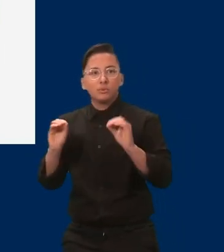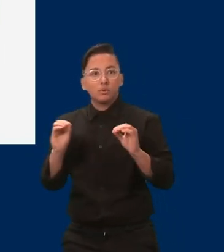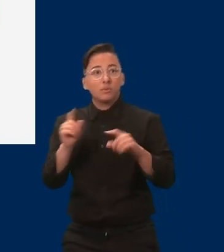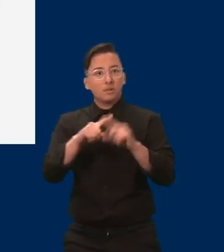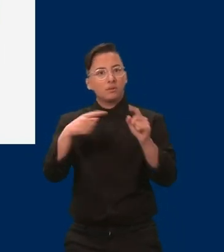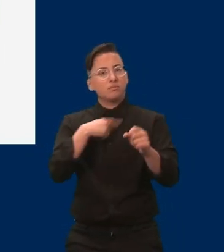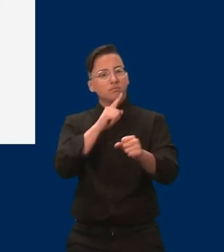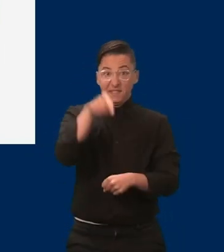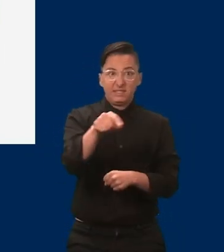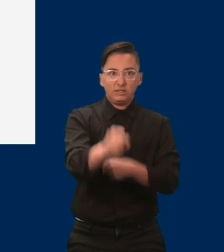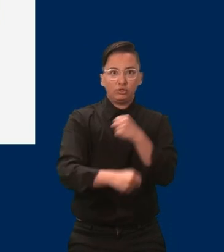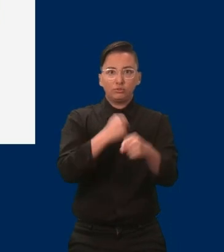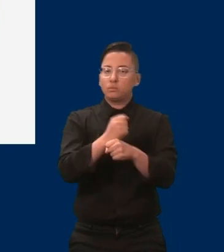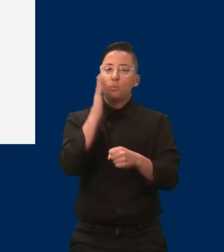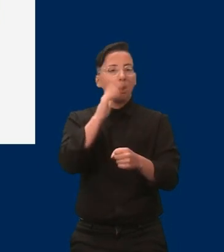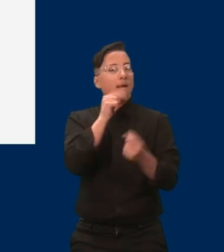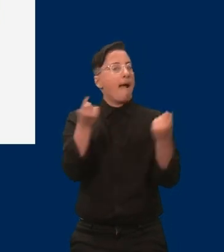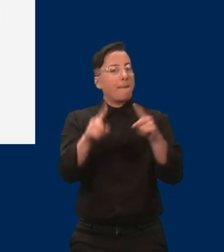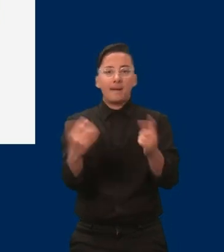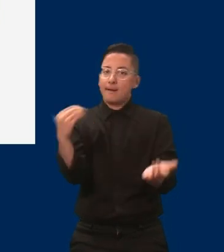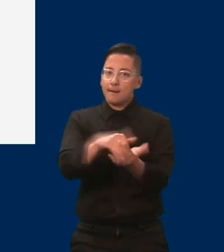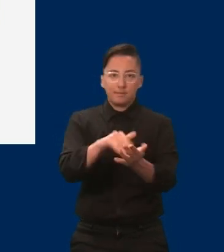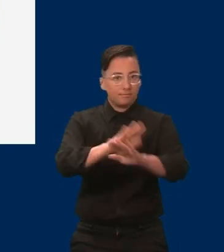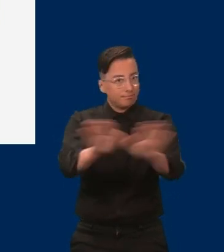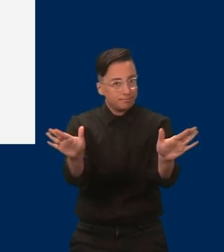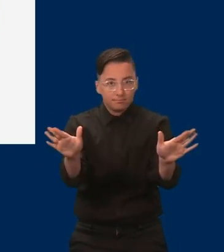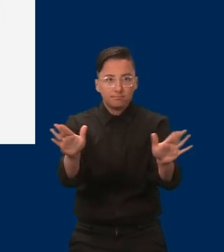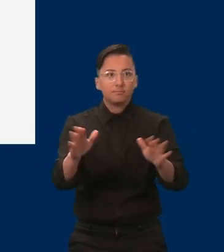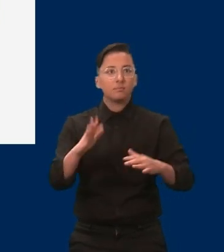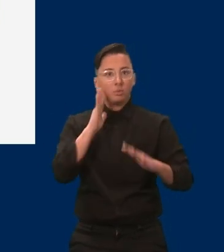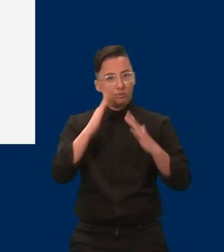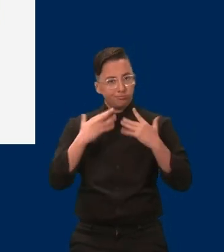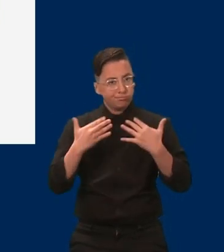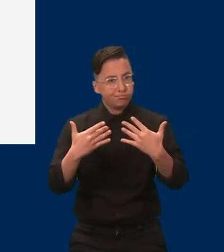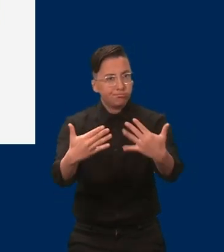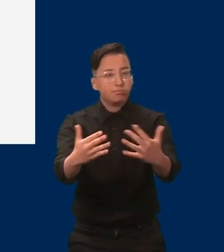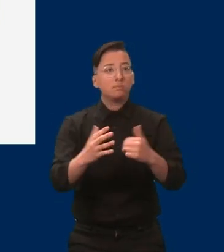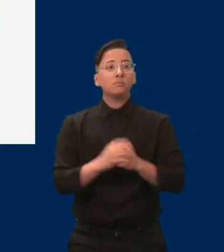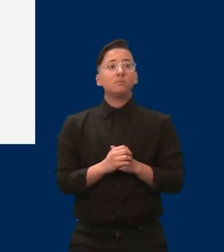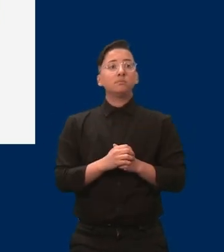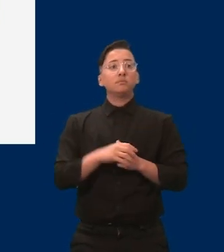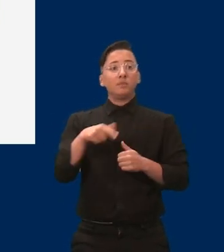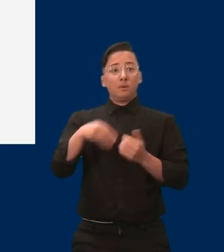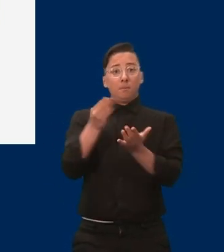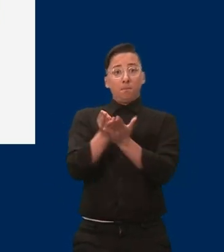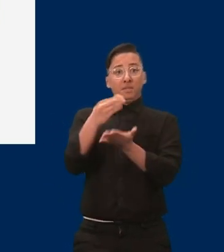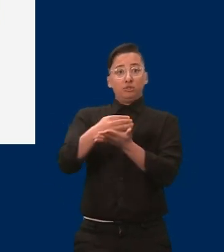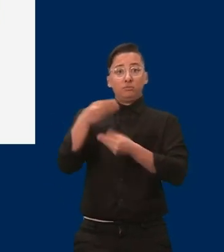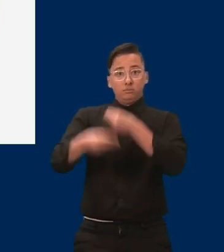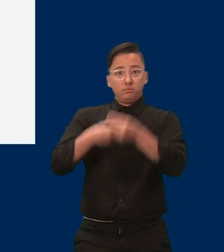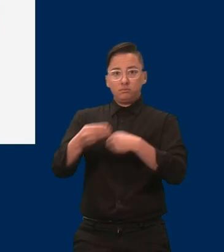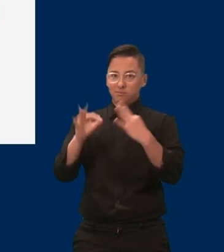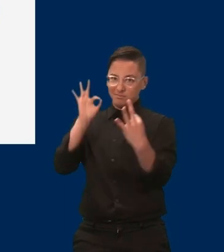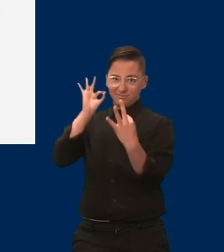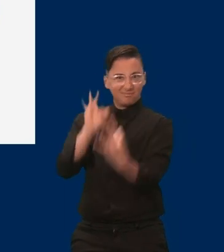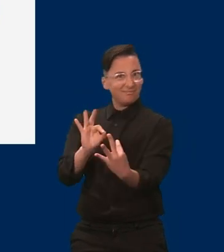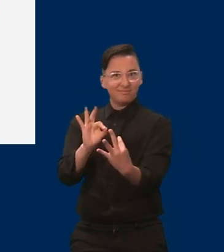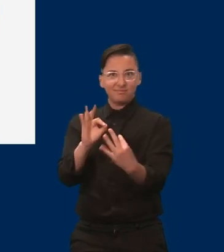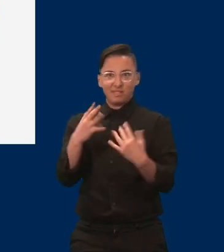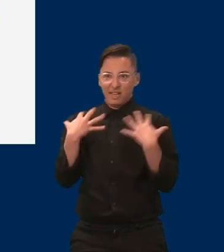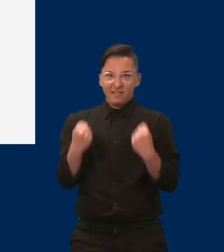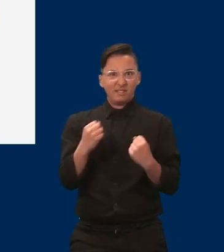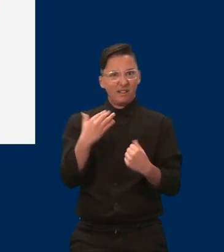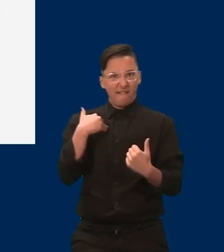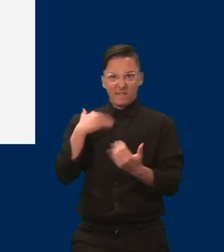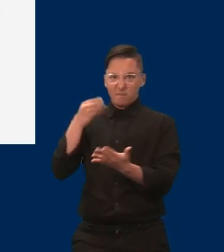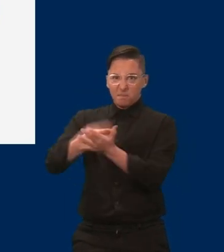as you're thinking about this, our state finances being in such a positive space that that budget surplus is meant